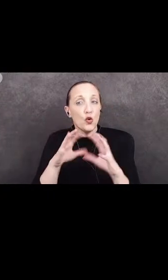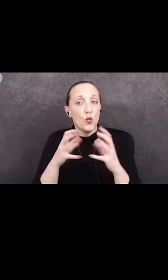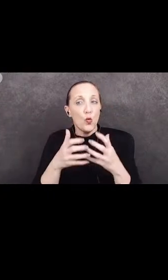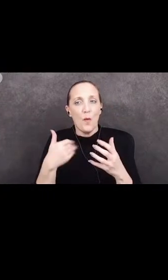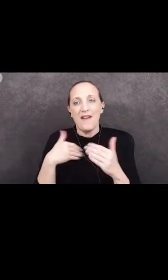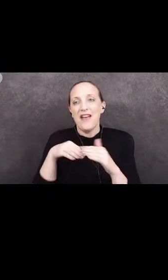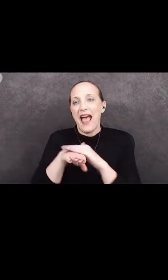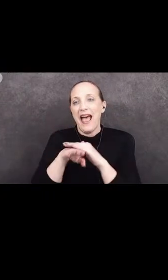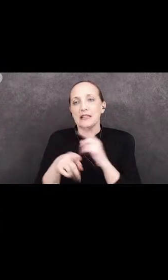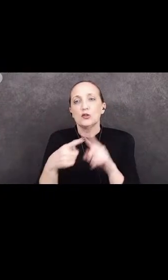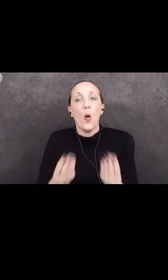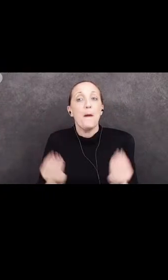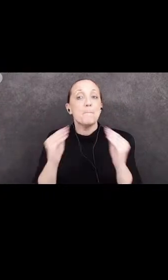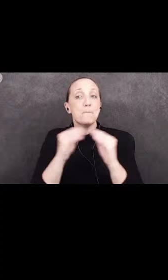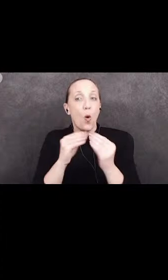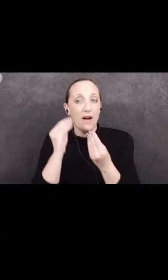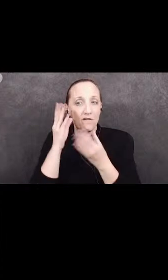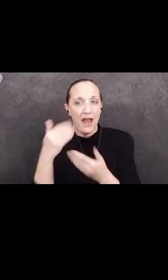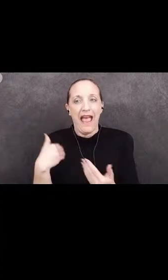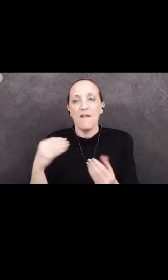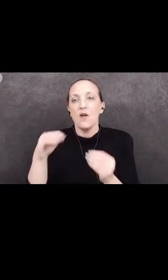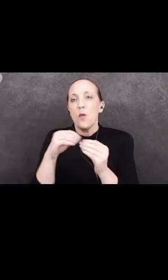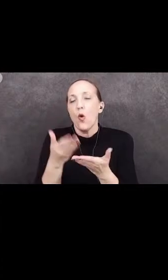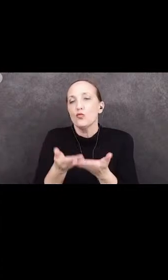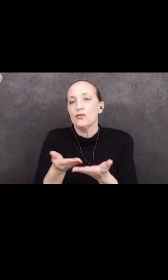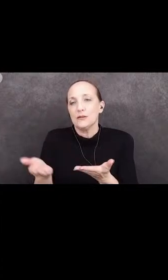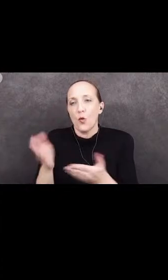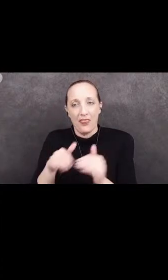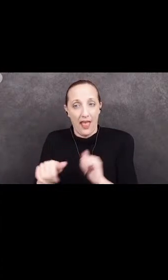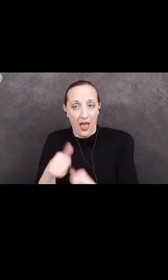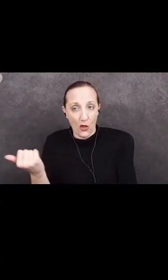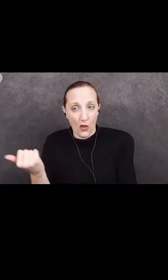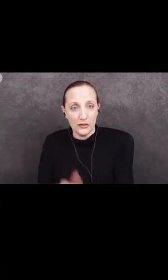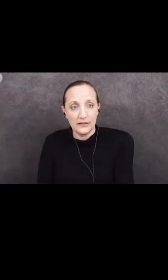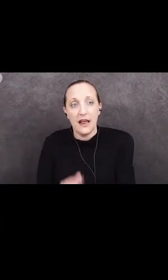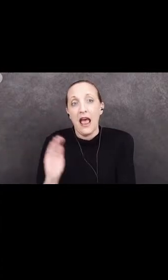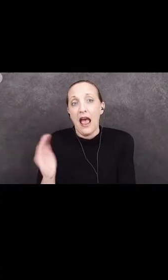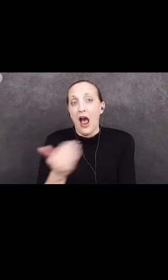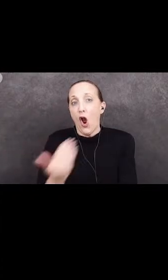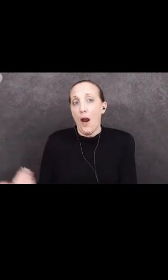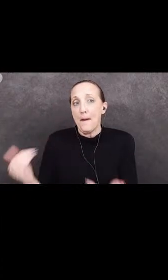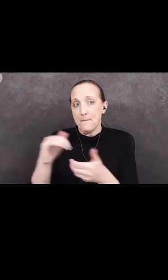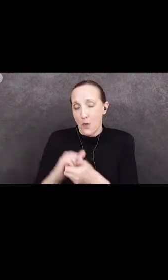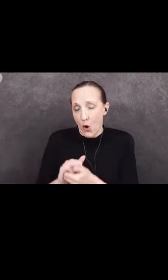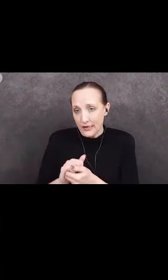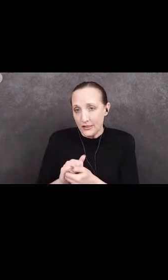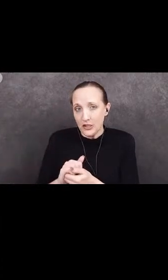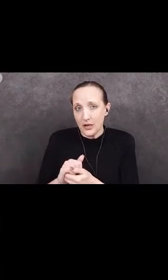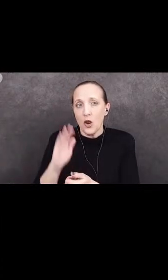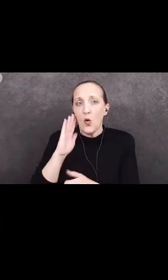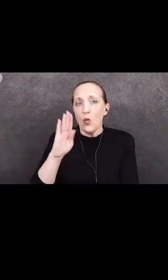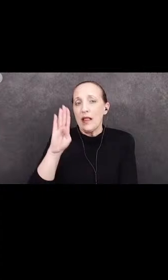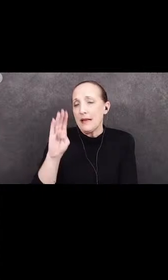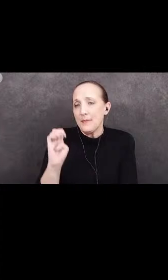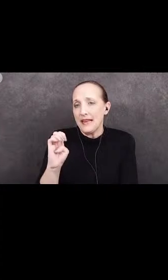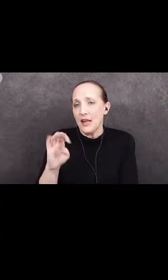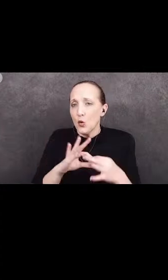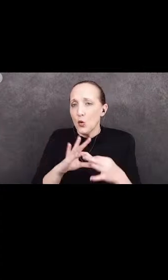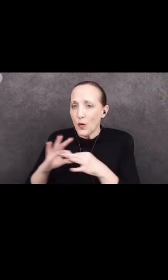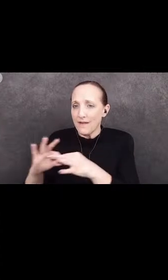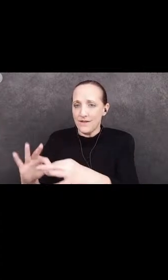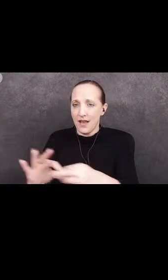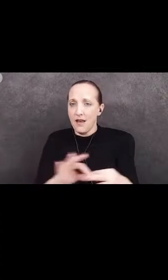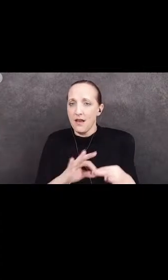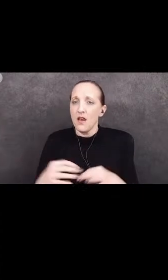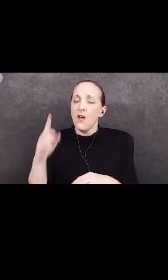and resources than others. So, the DSDP partnership was to be a unifying direction for the district